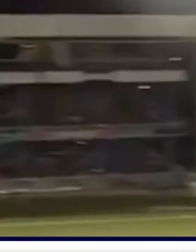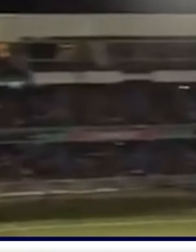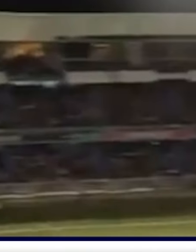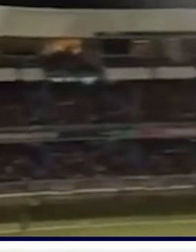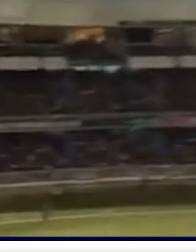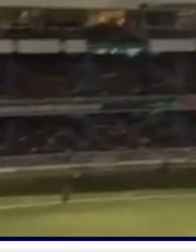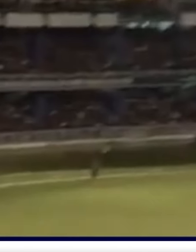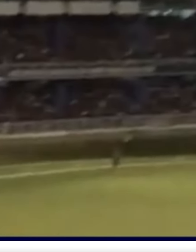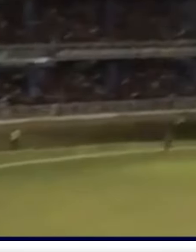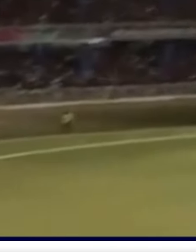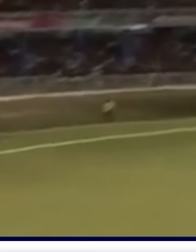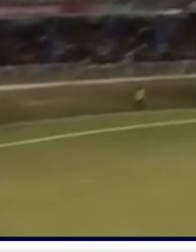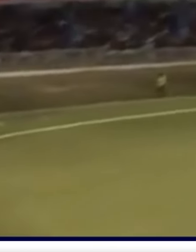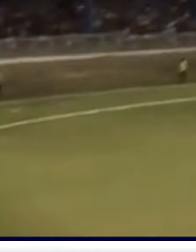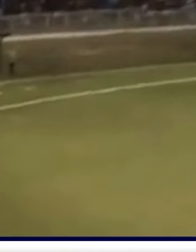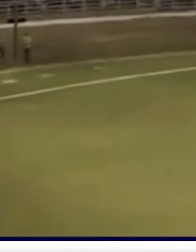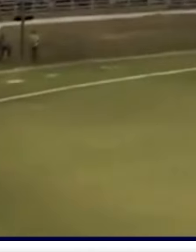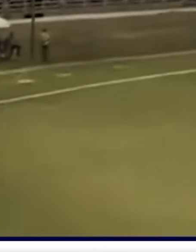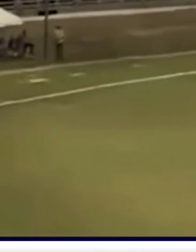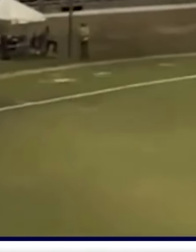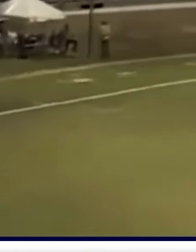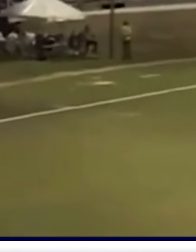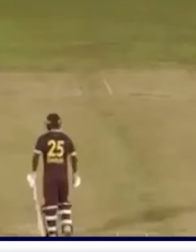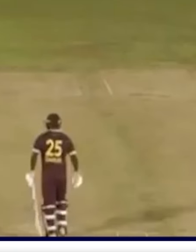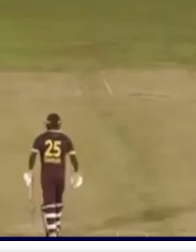the eve of the T20 World Cup.